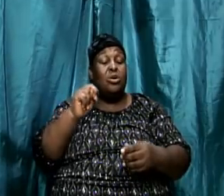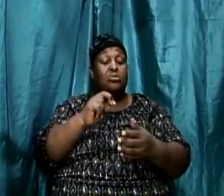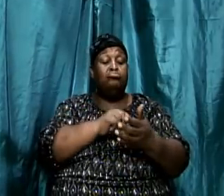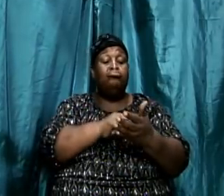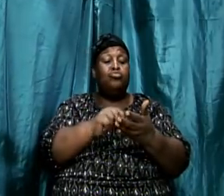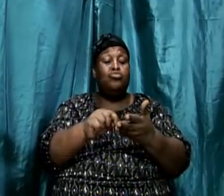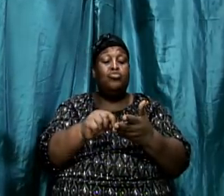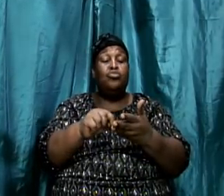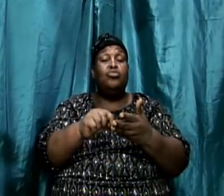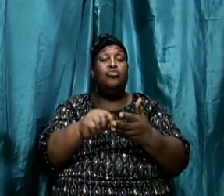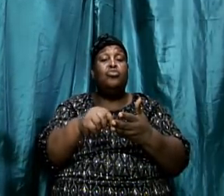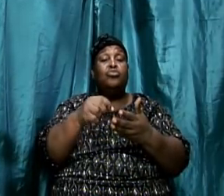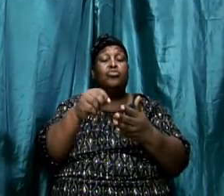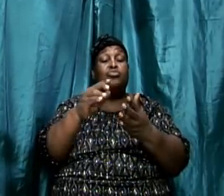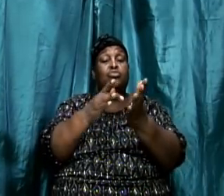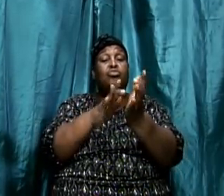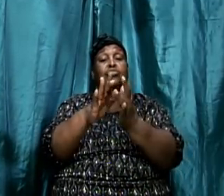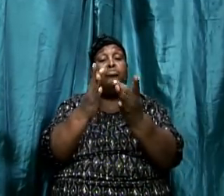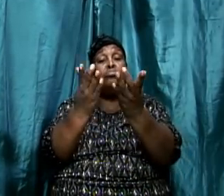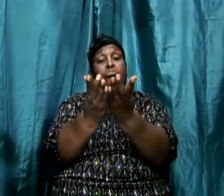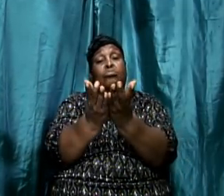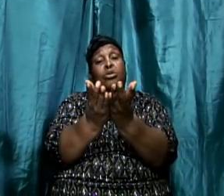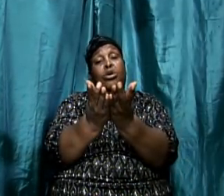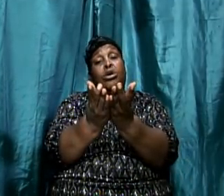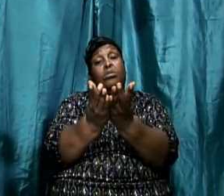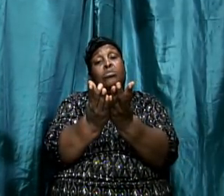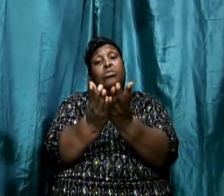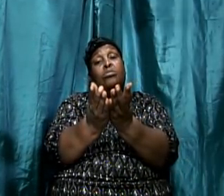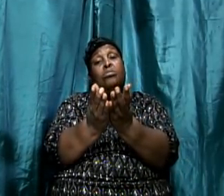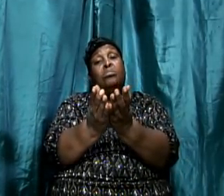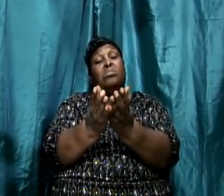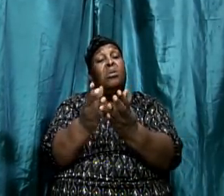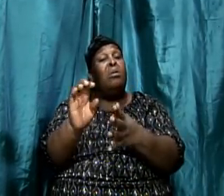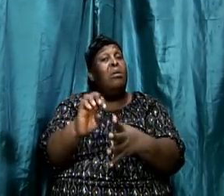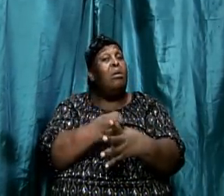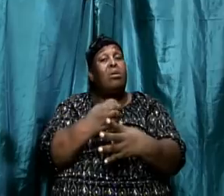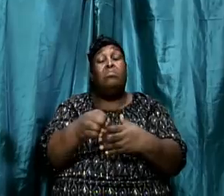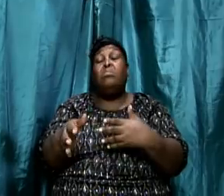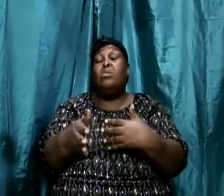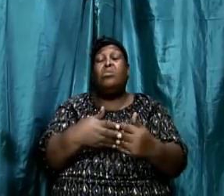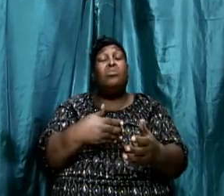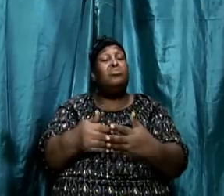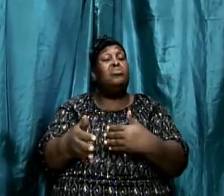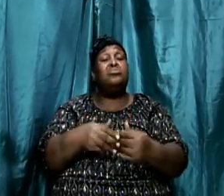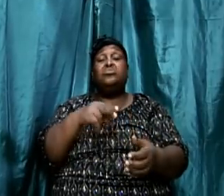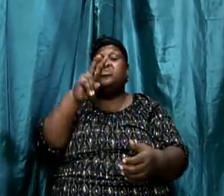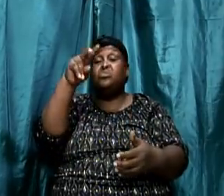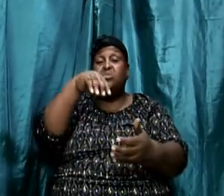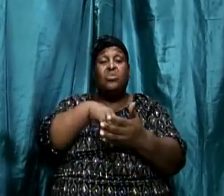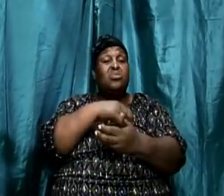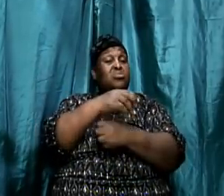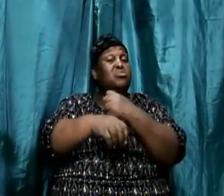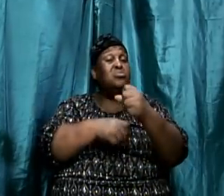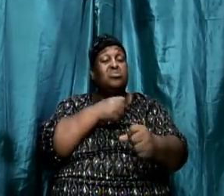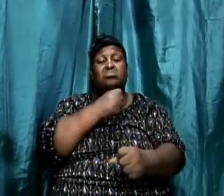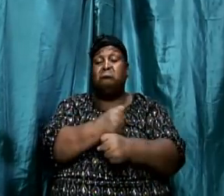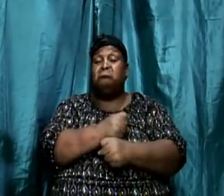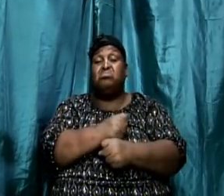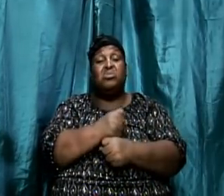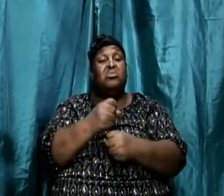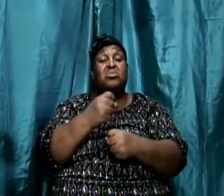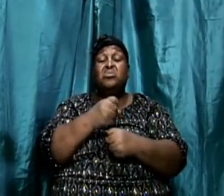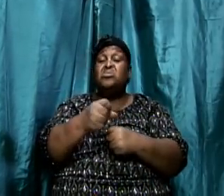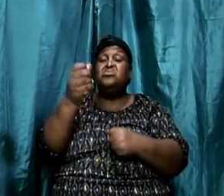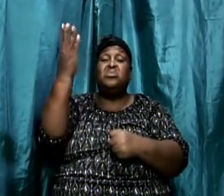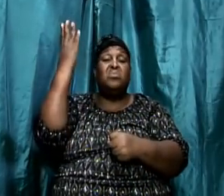96, that's about almost 2,000 years ago. Many things have changed from